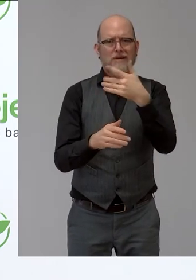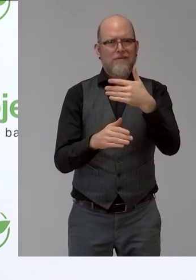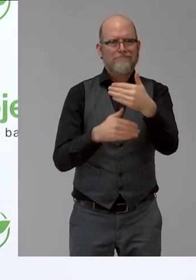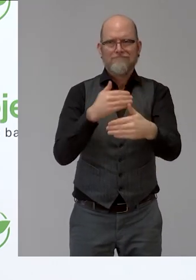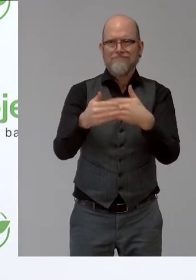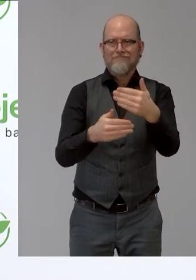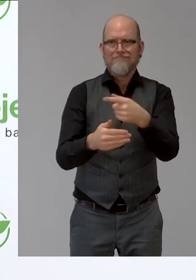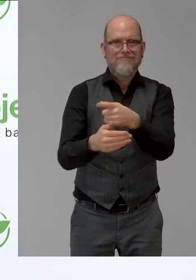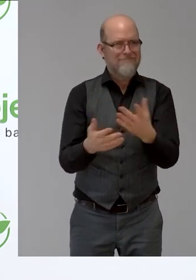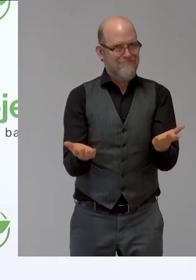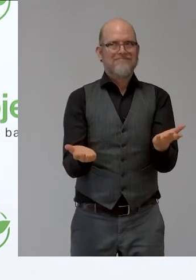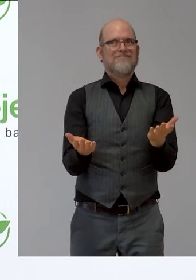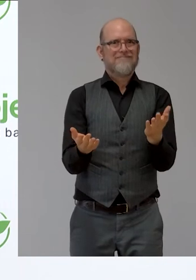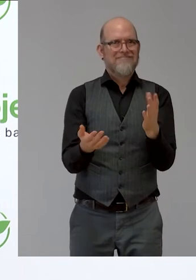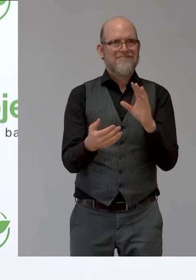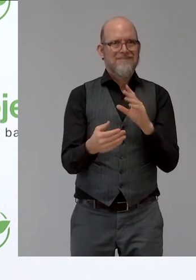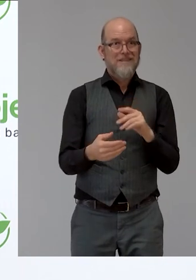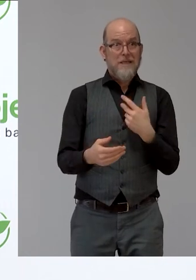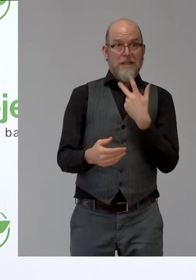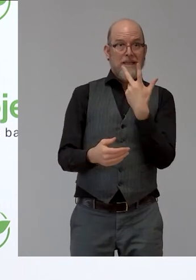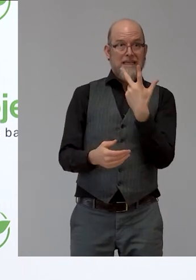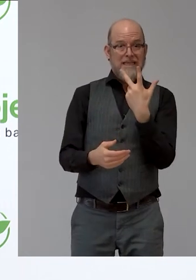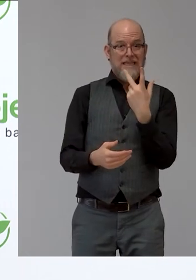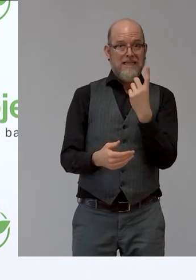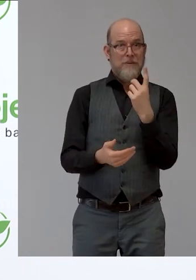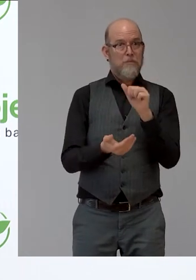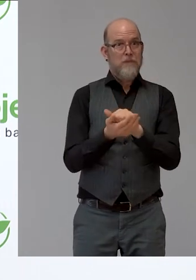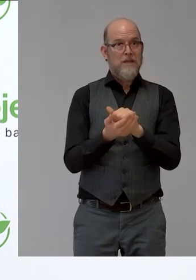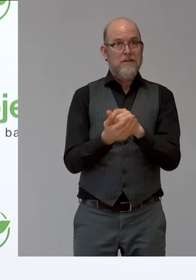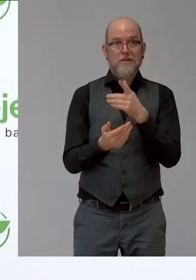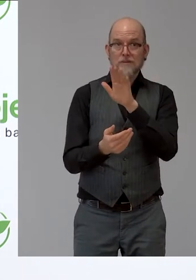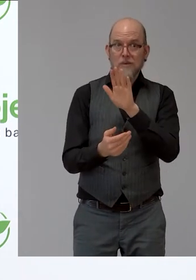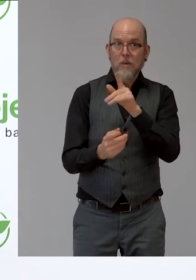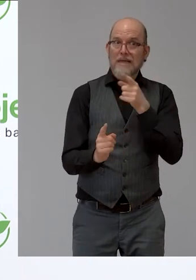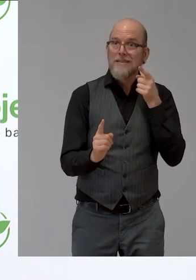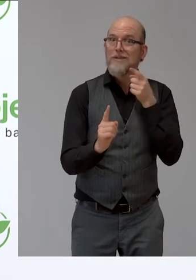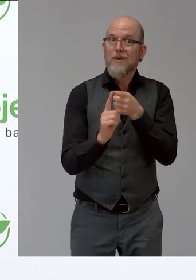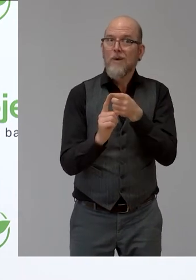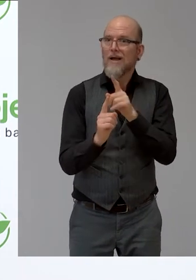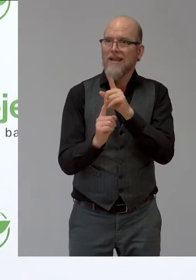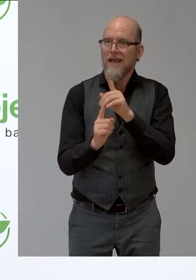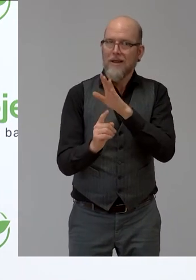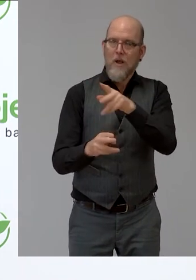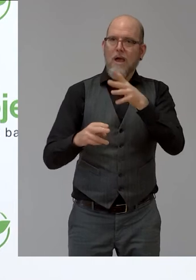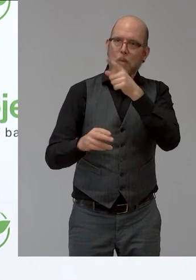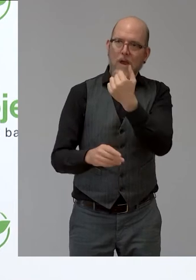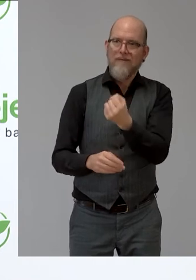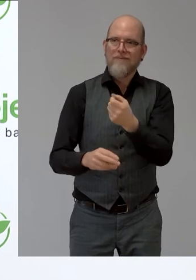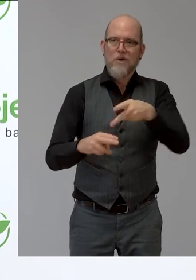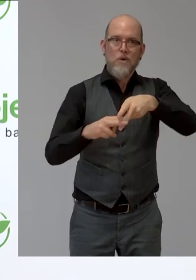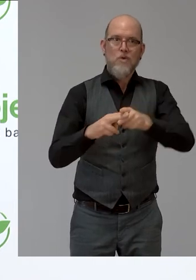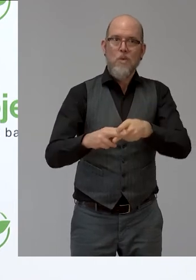let's put it that way. 3D print is not a goal in itself. It's just a tool to create personalized, available, affordable